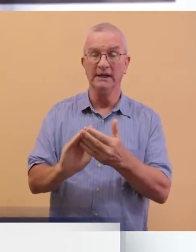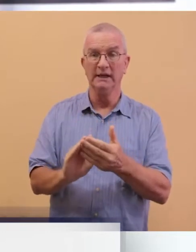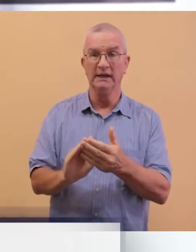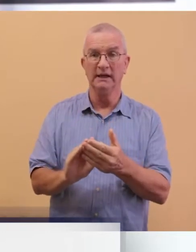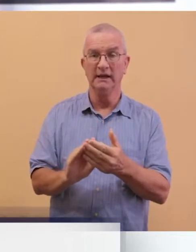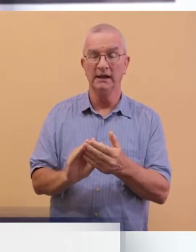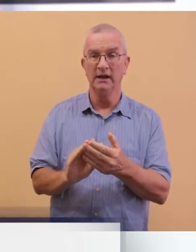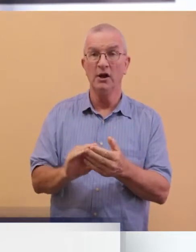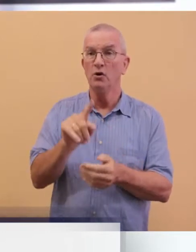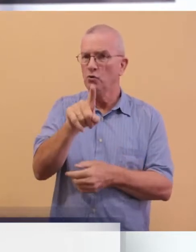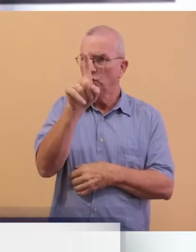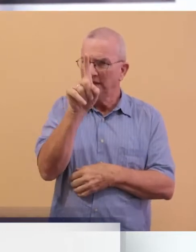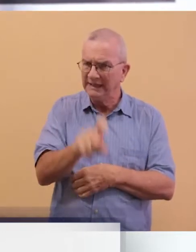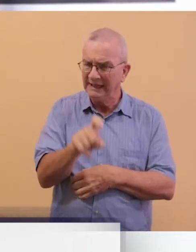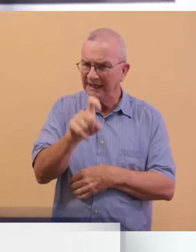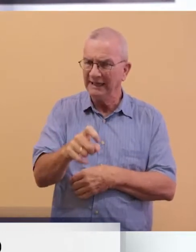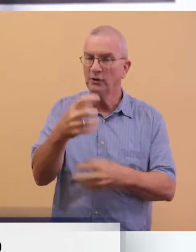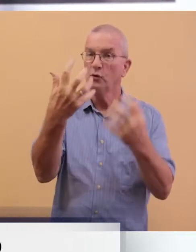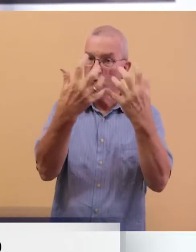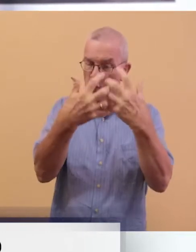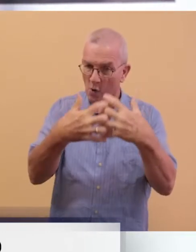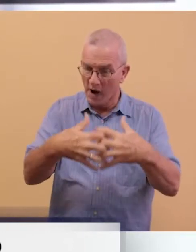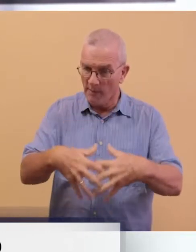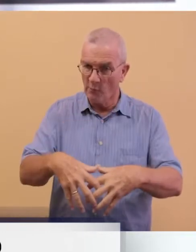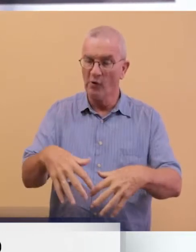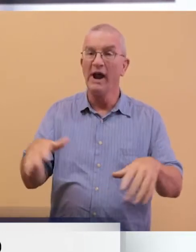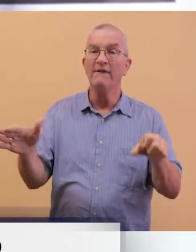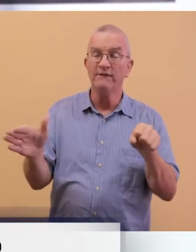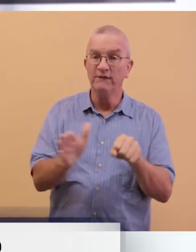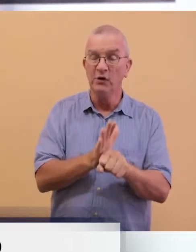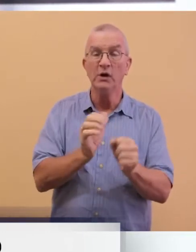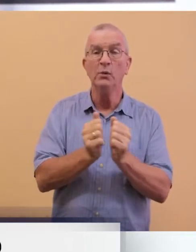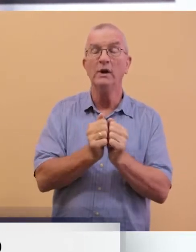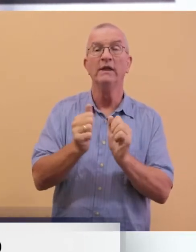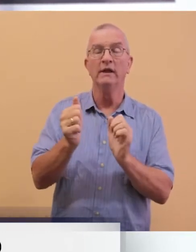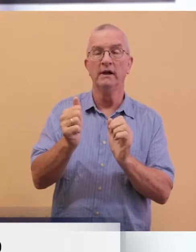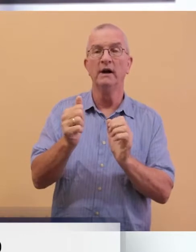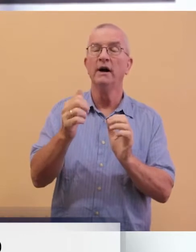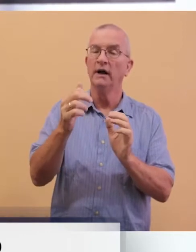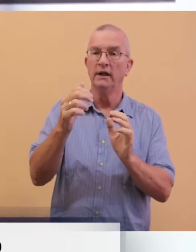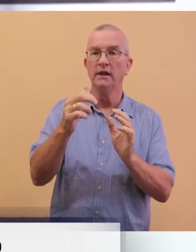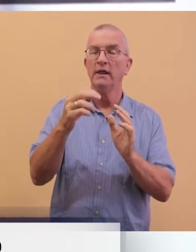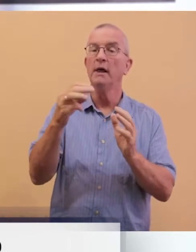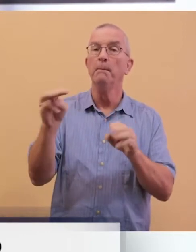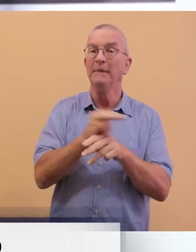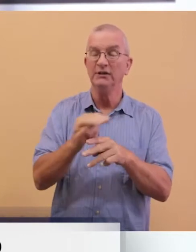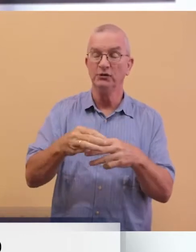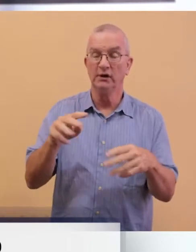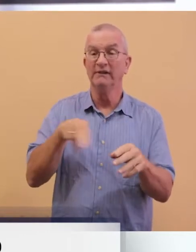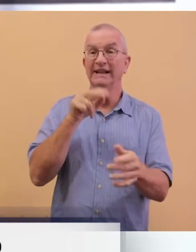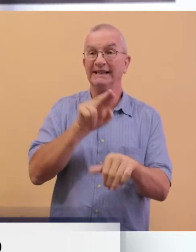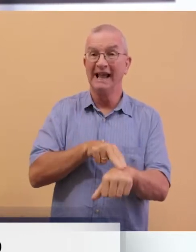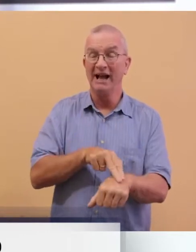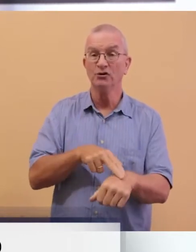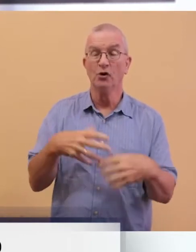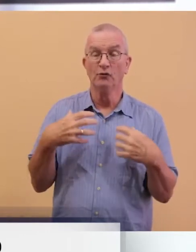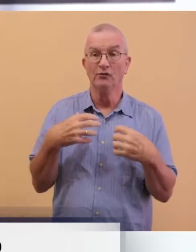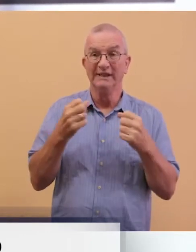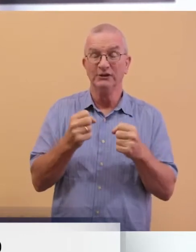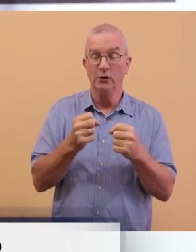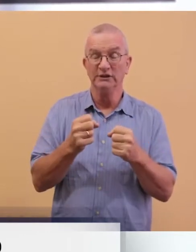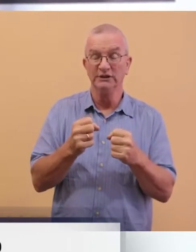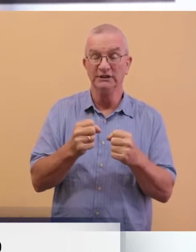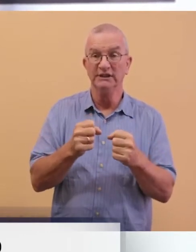You need to cooperate fully with the Compliance Division of the Ministry of Natural Resources, the Civil Defense